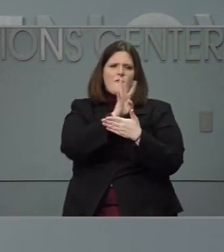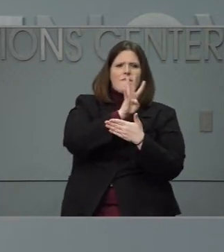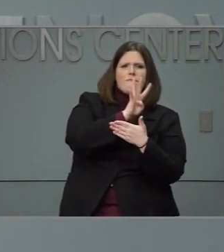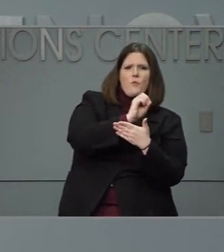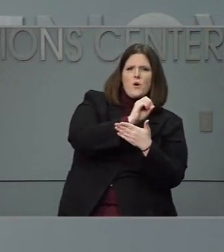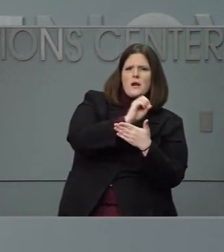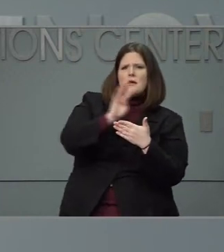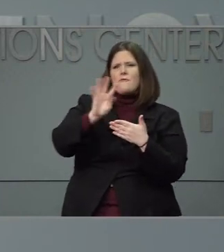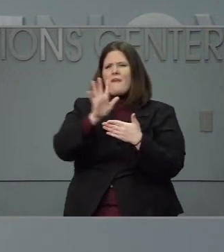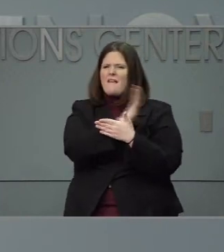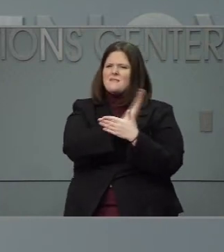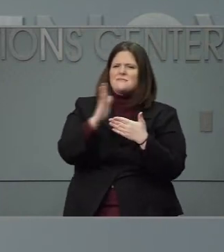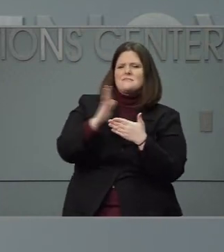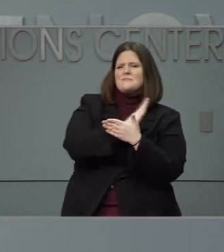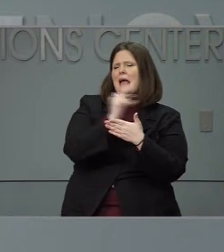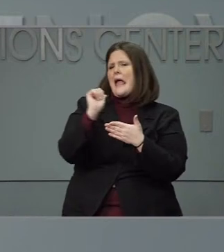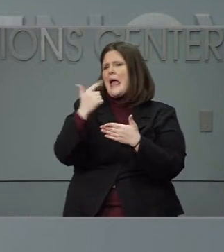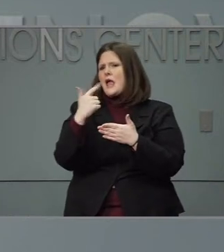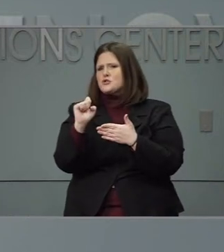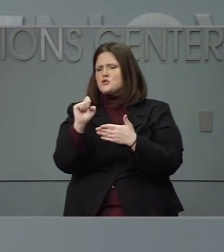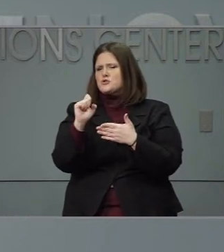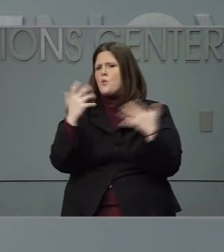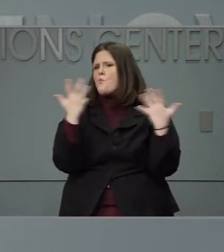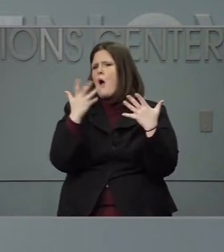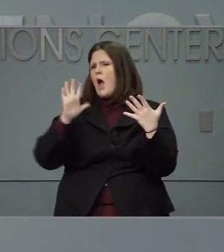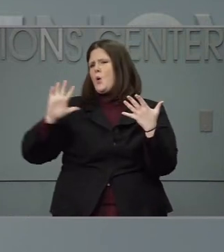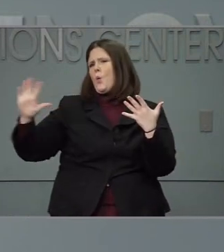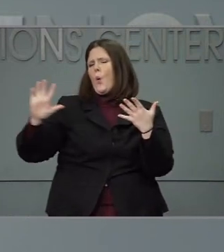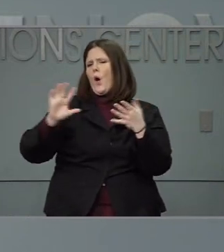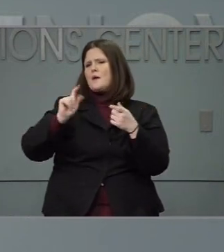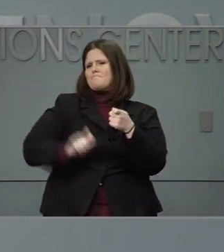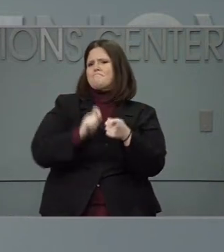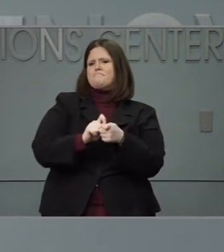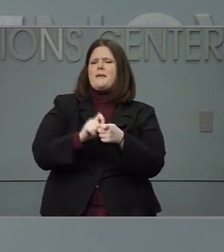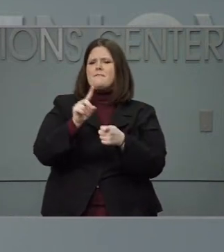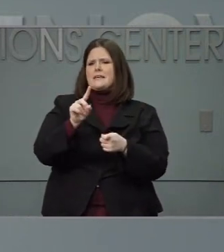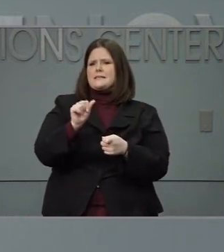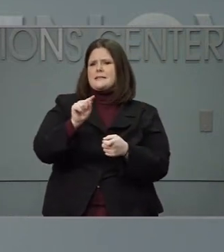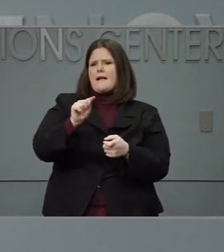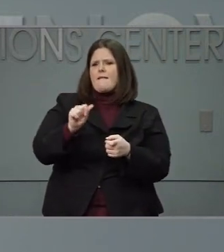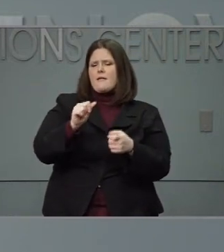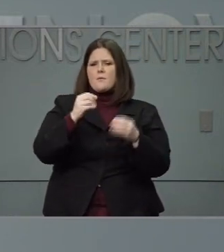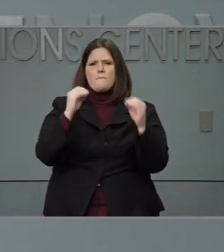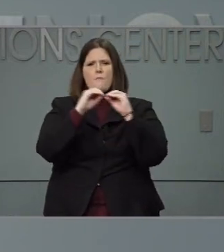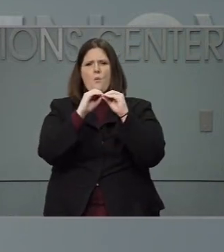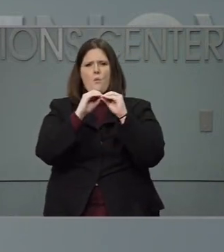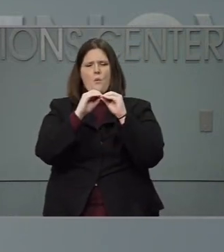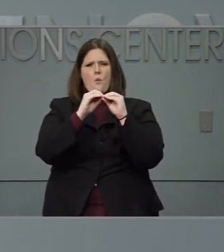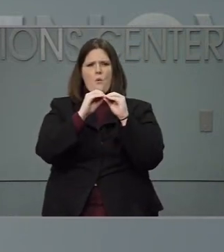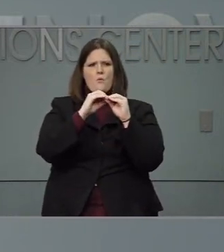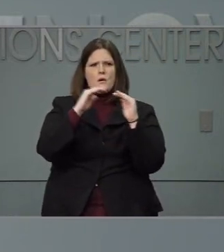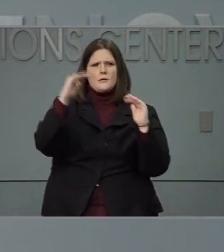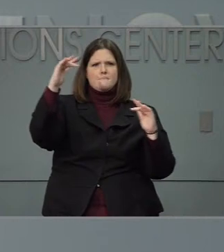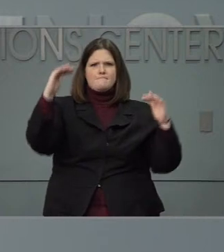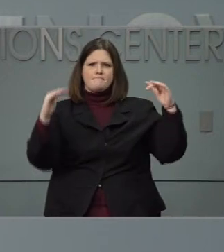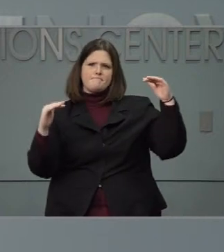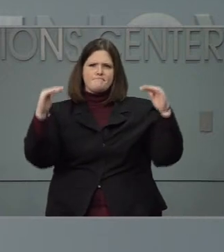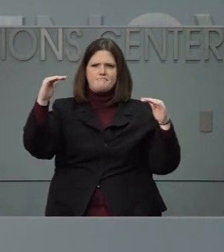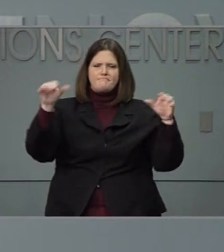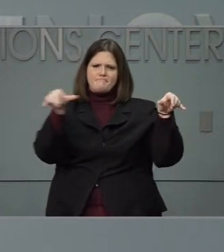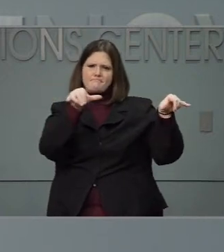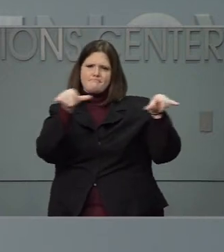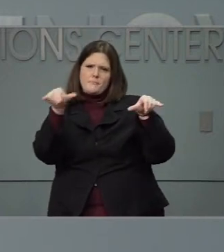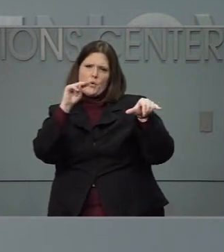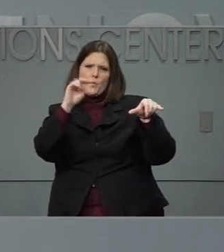on there and what sort of efforts do you have underway to try to bring those numbers a little bit more in line with North Carolina's